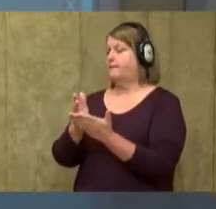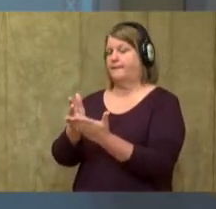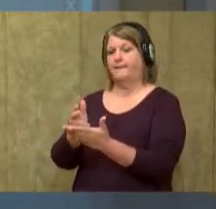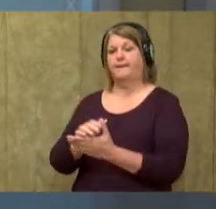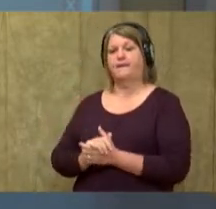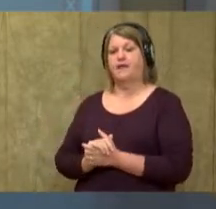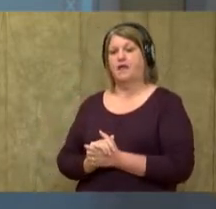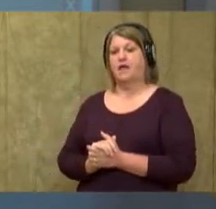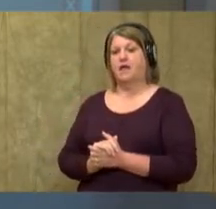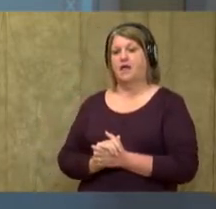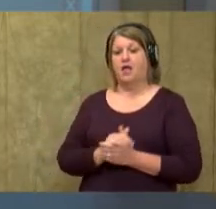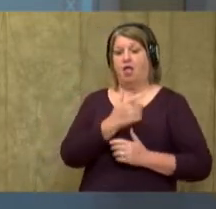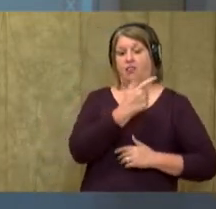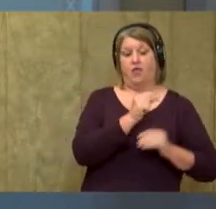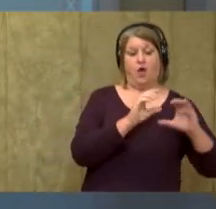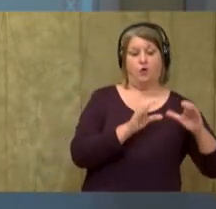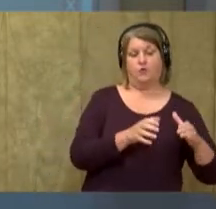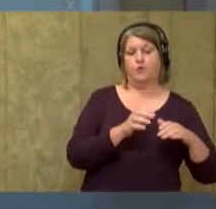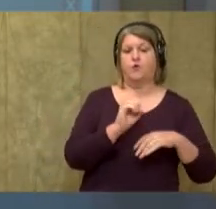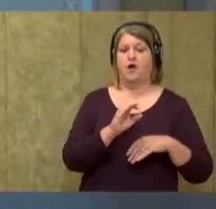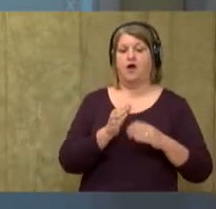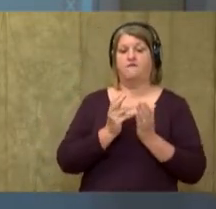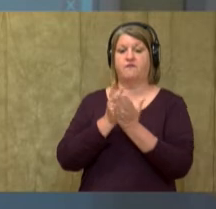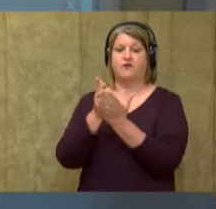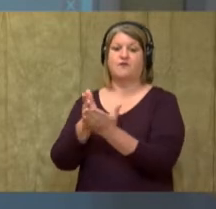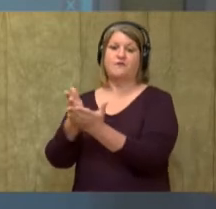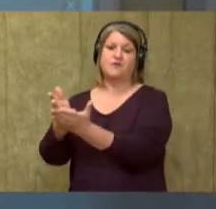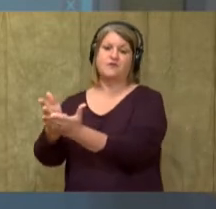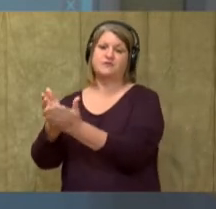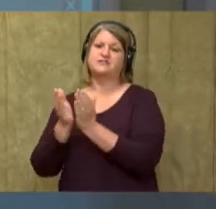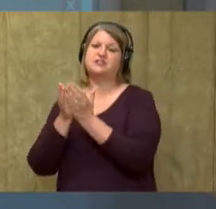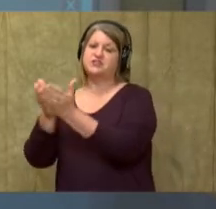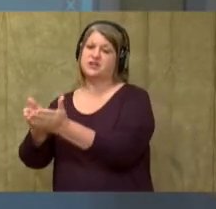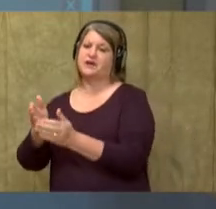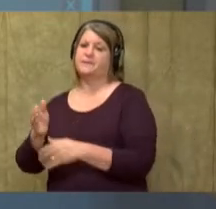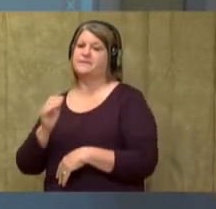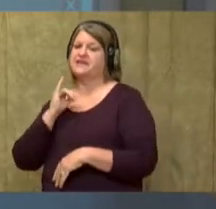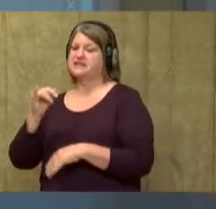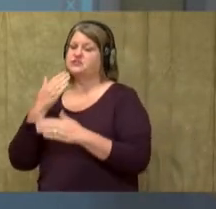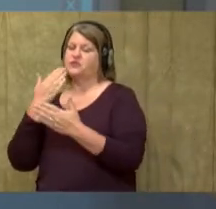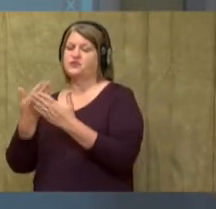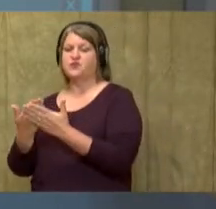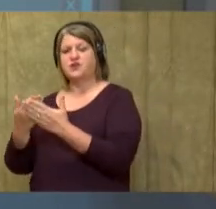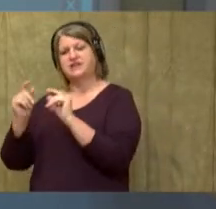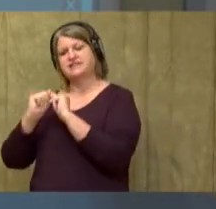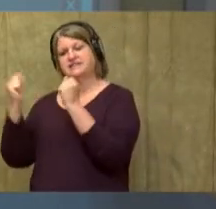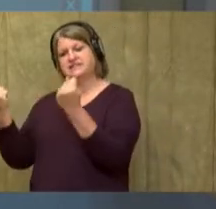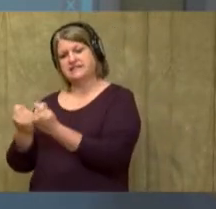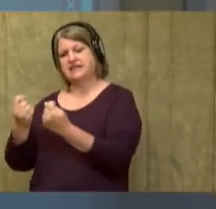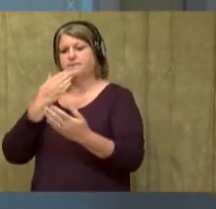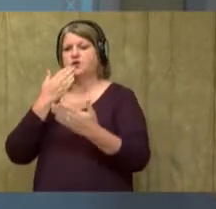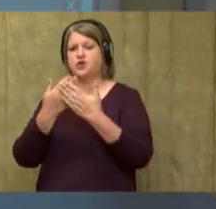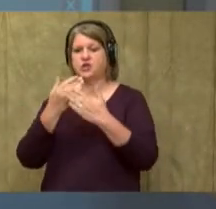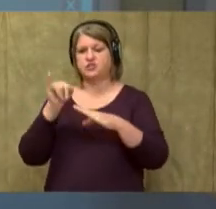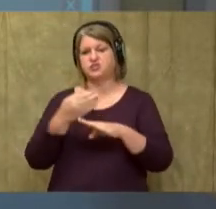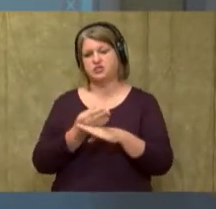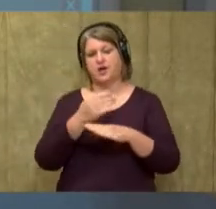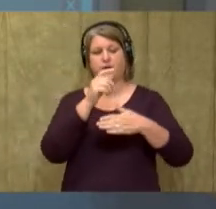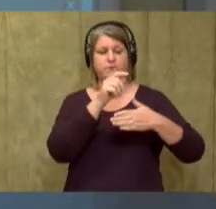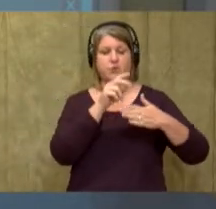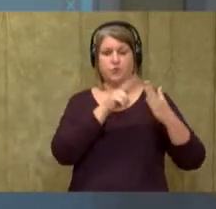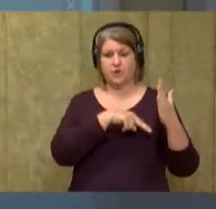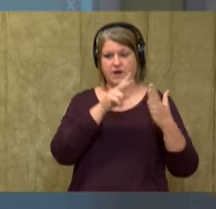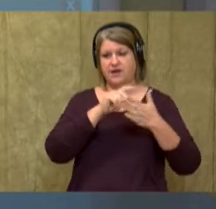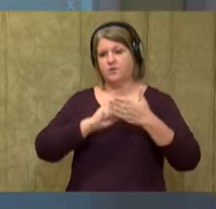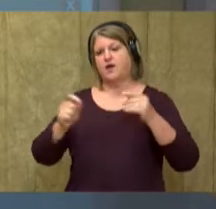The crew of a cruise ship is a good team. Good job reading and writing words with oo.